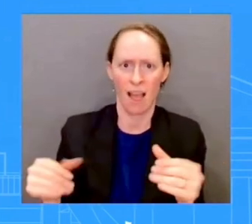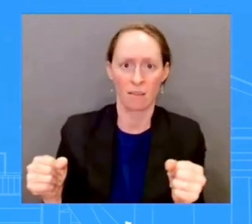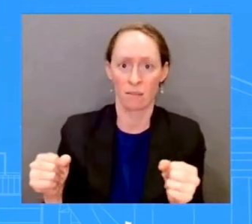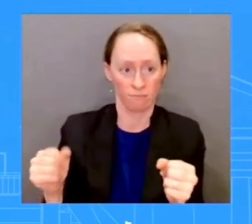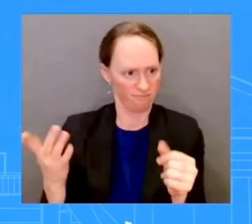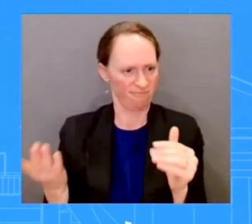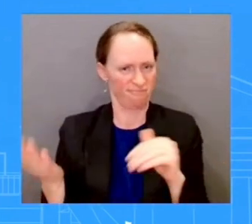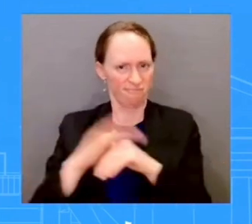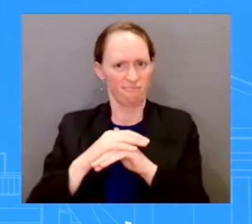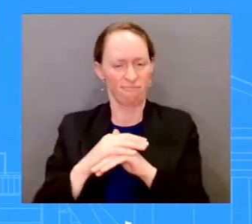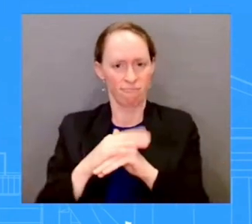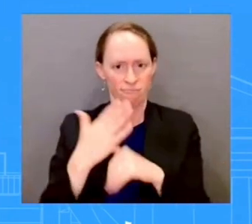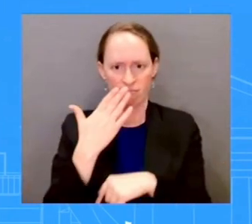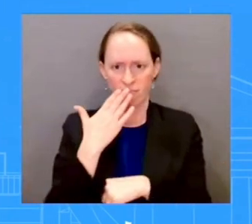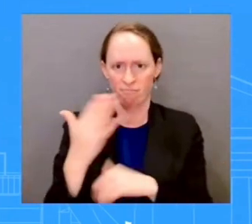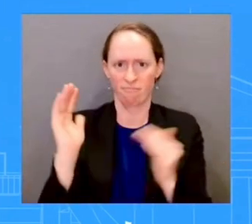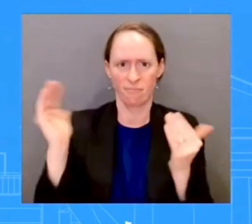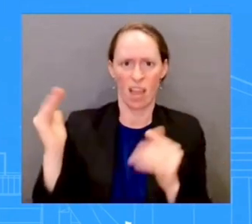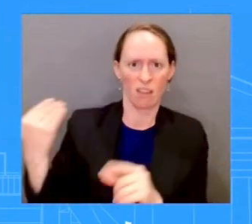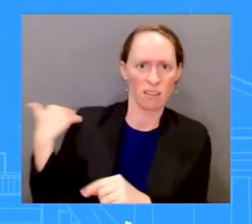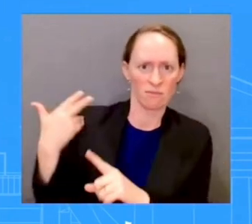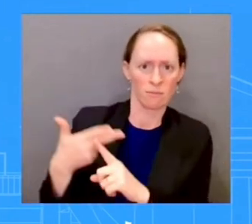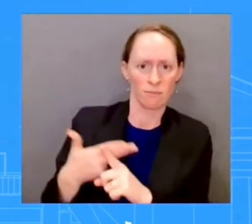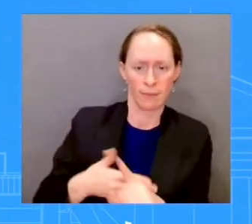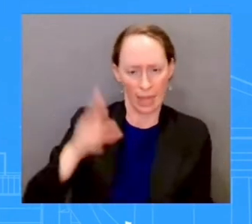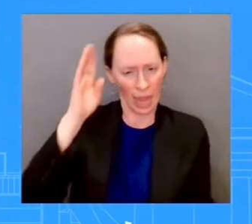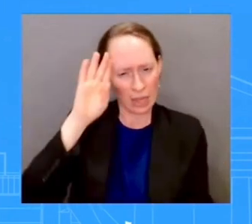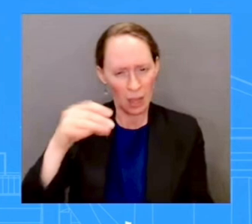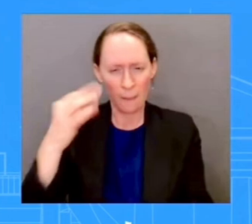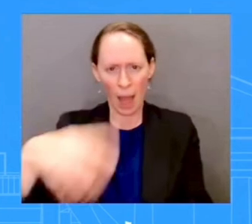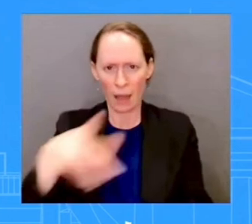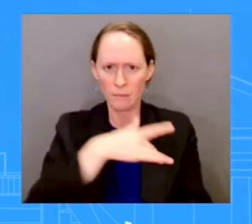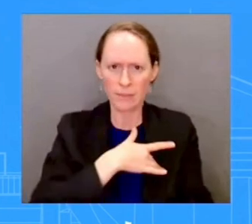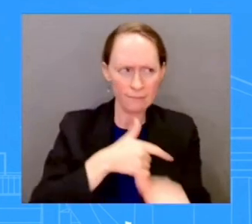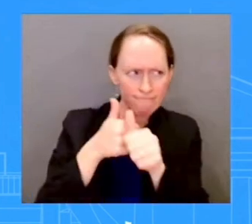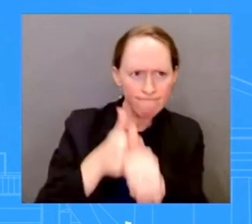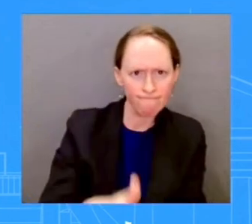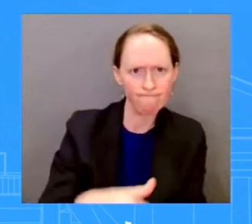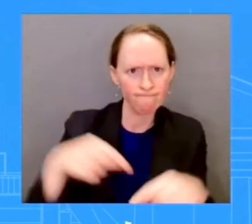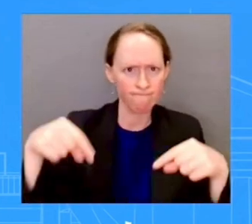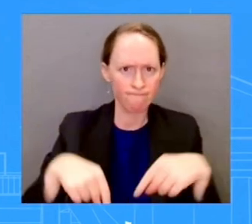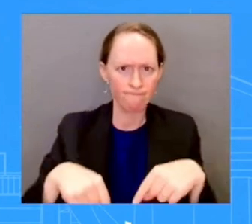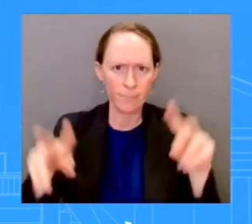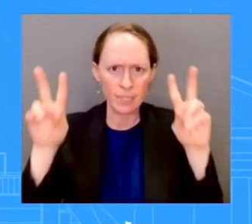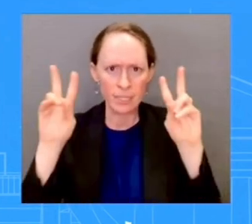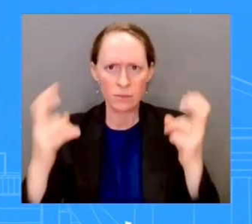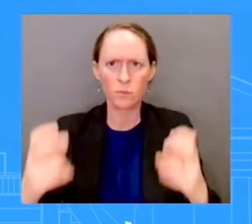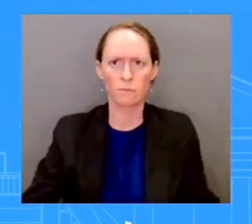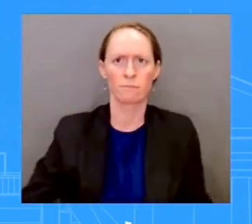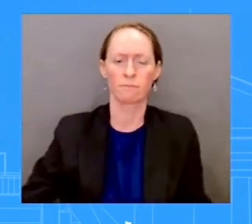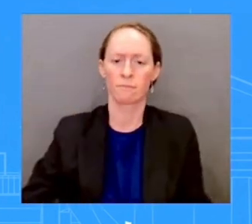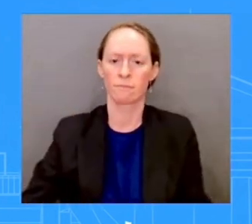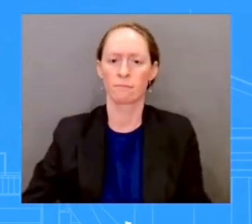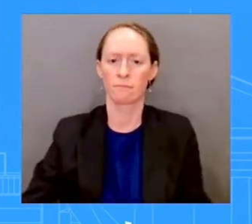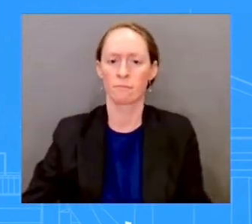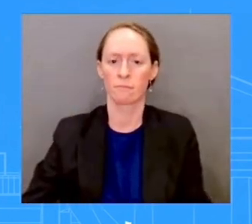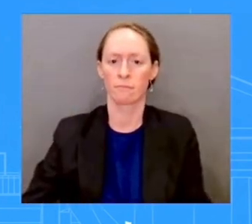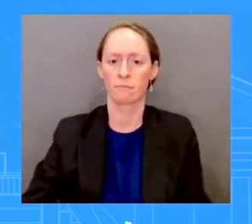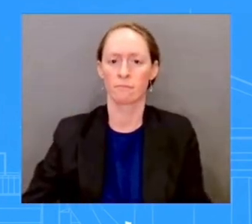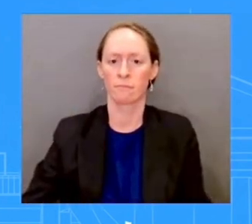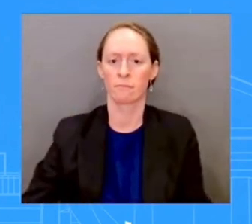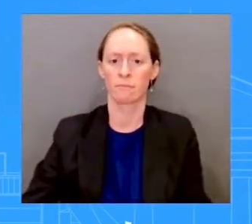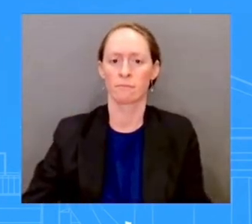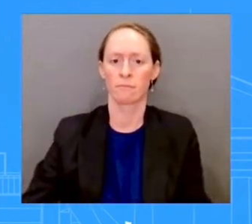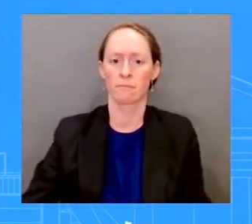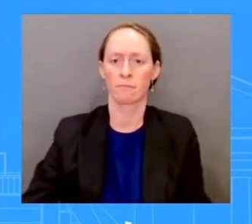tracked that very closely, but we know unemployment has been near historic lows and below 4% for the longest stretch